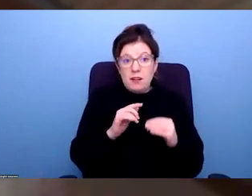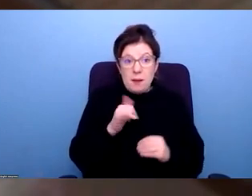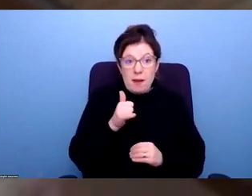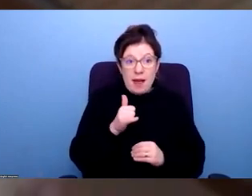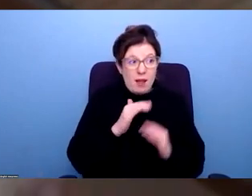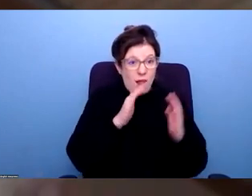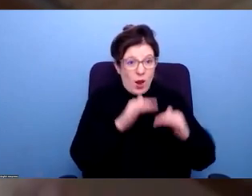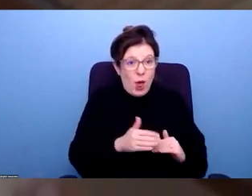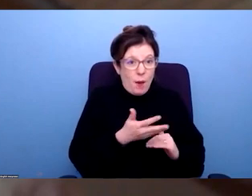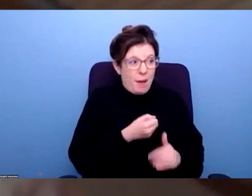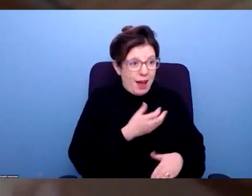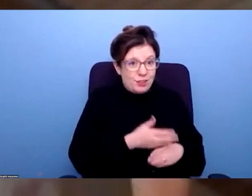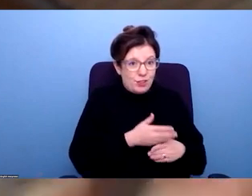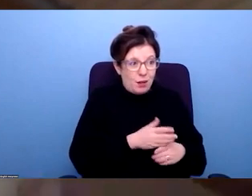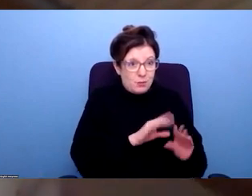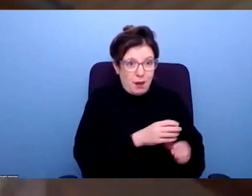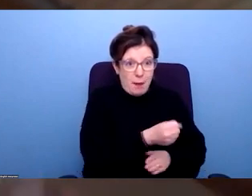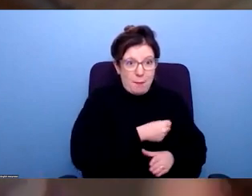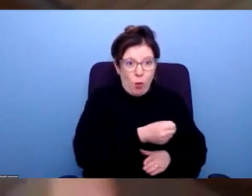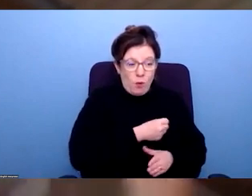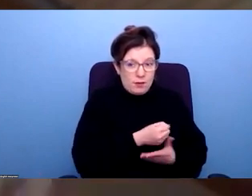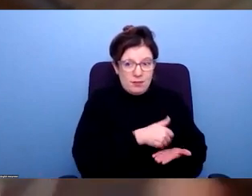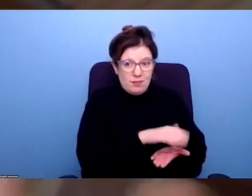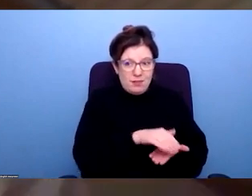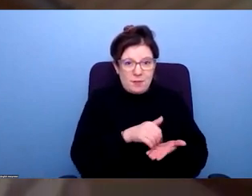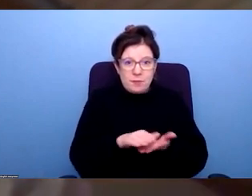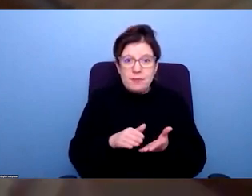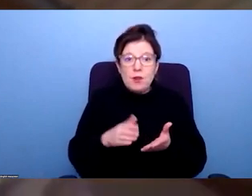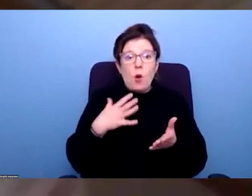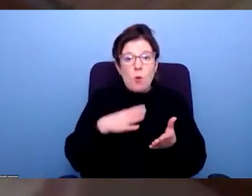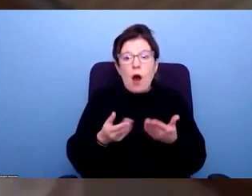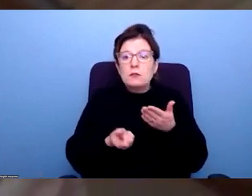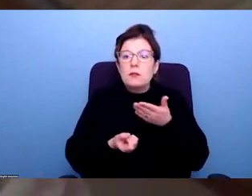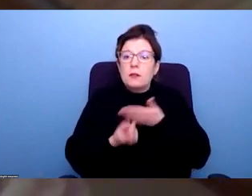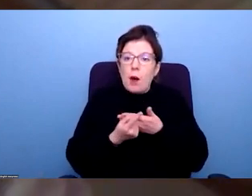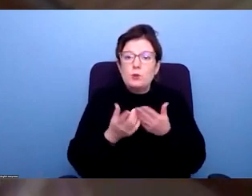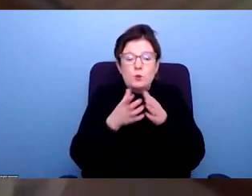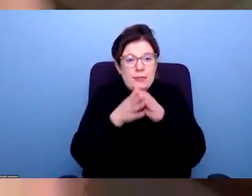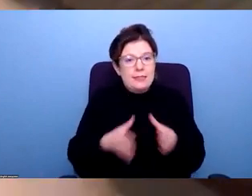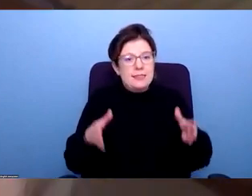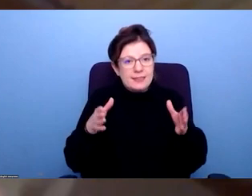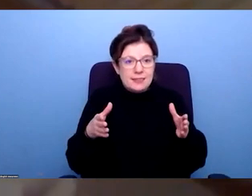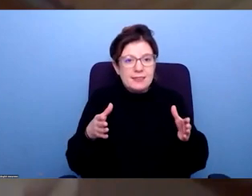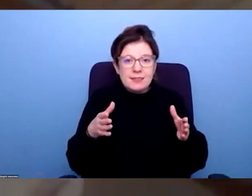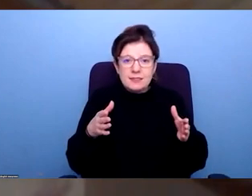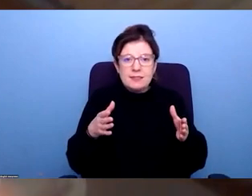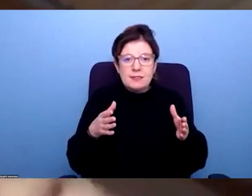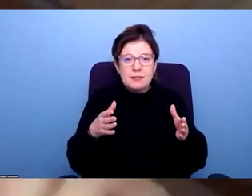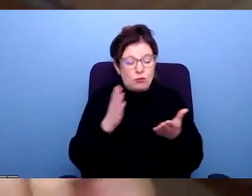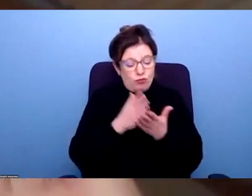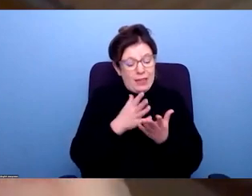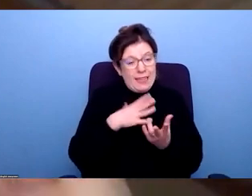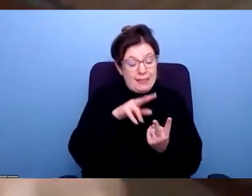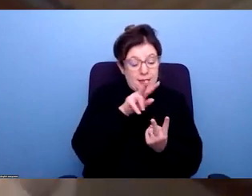lower paid work, for example. And we want to see more, more opportunity, and then those opportunities to progress as well, so the two go together.